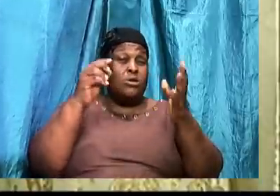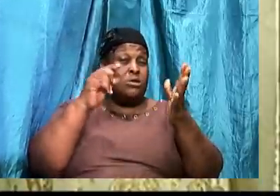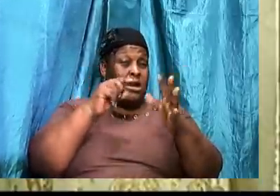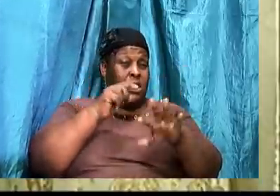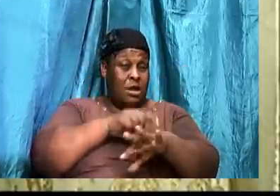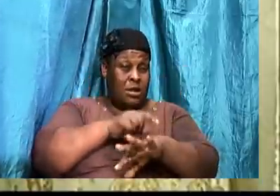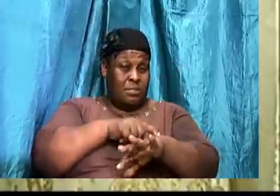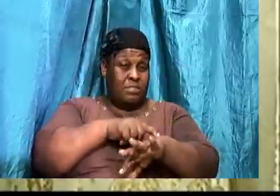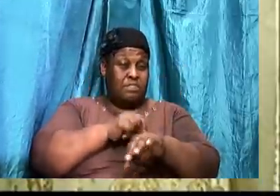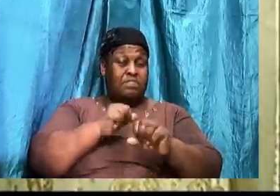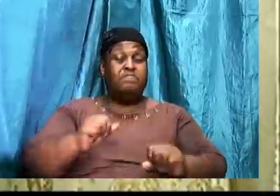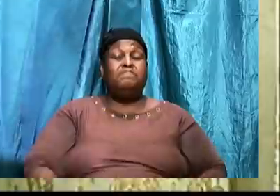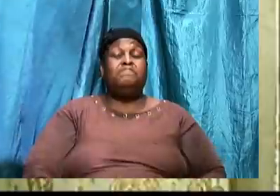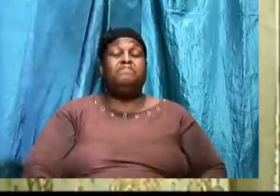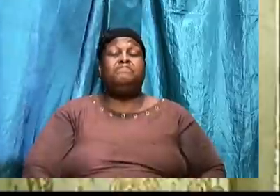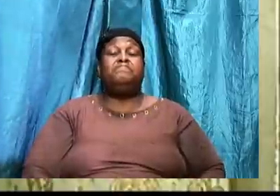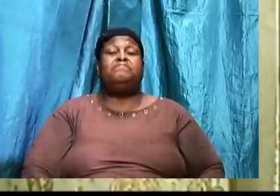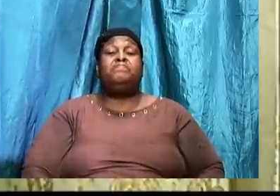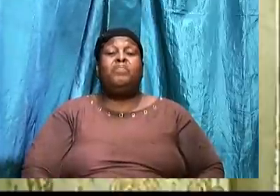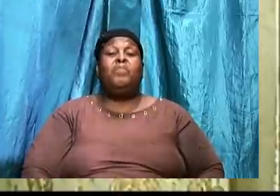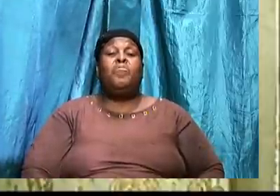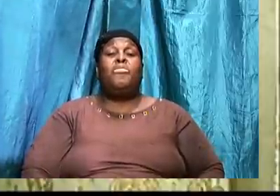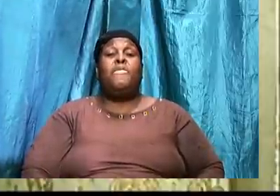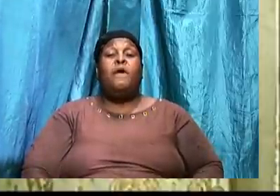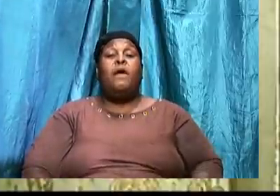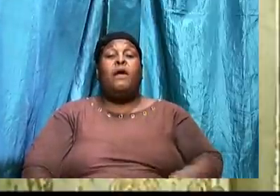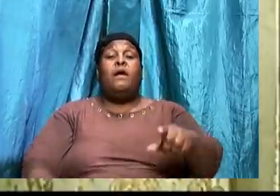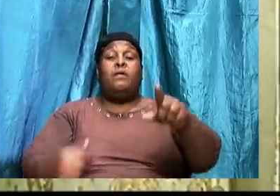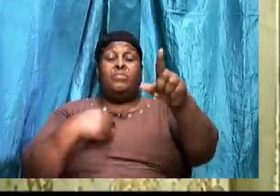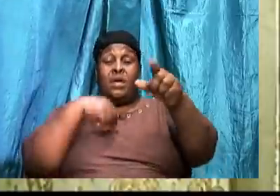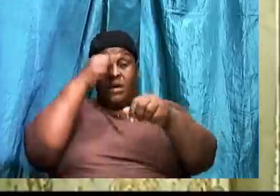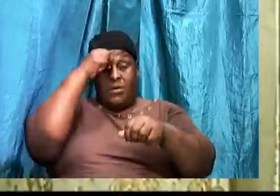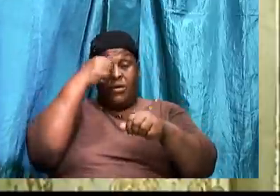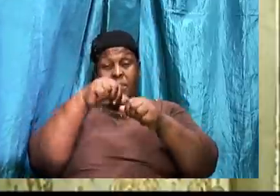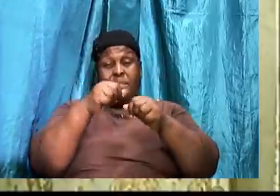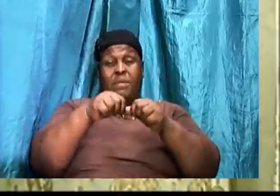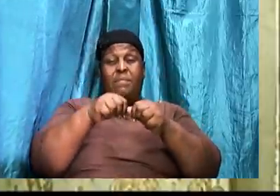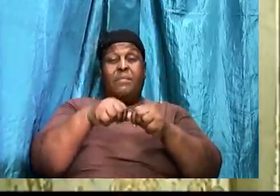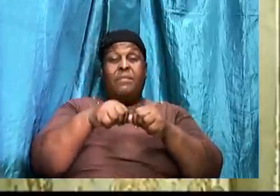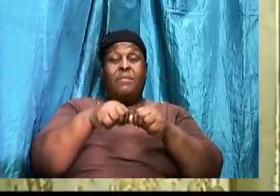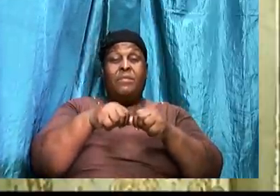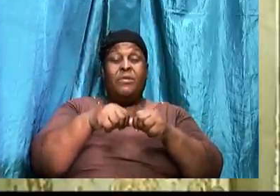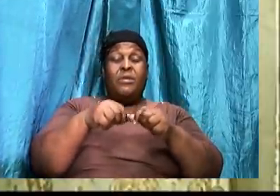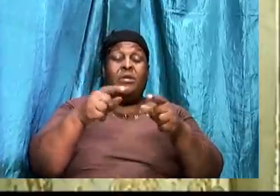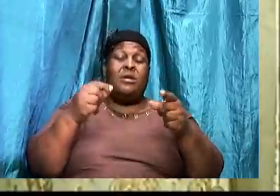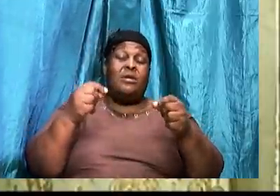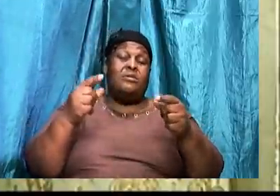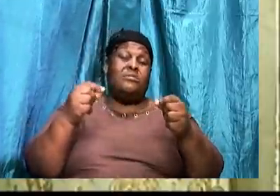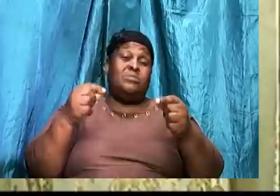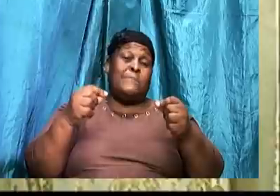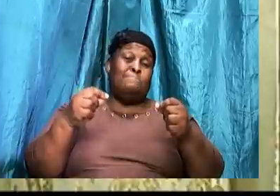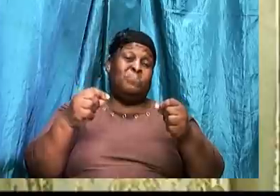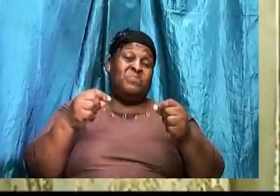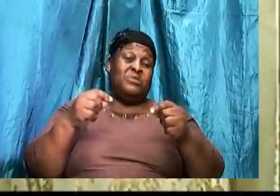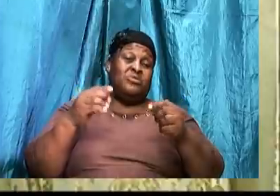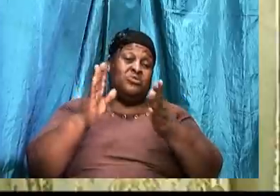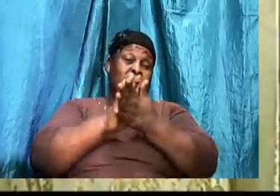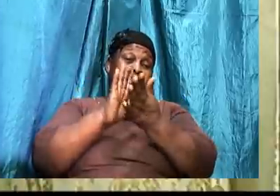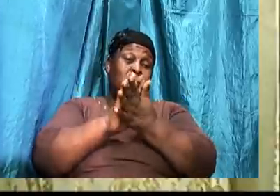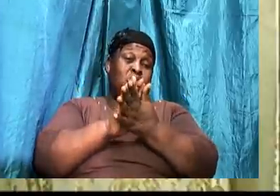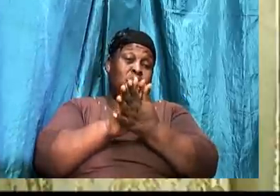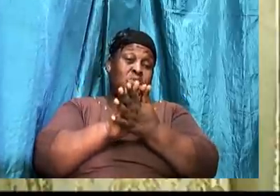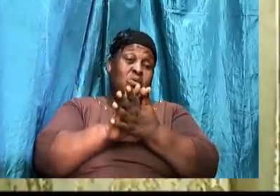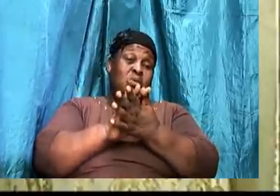Back in school. When I did philosophy of religion. One of the things they taught us. They said that you guys are a